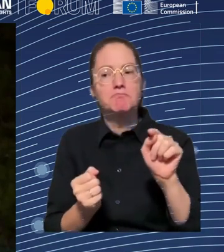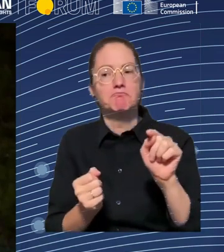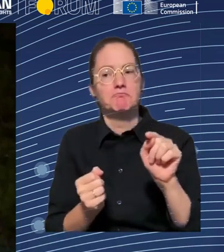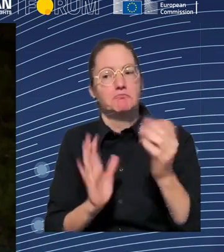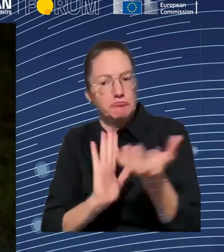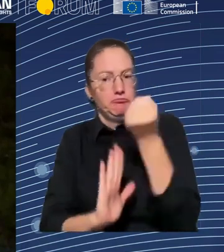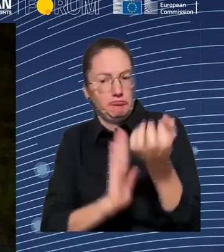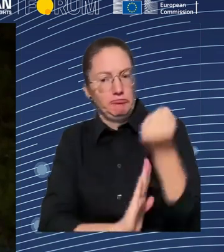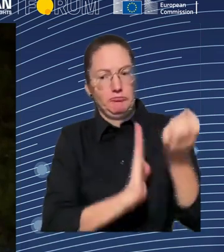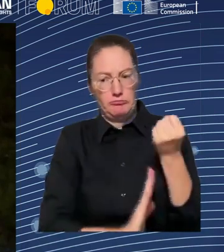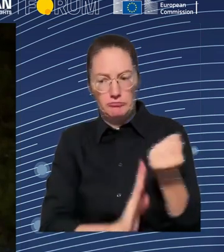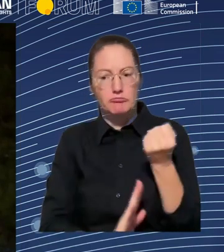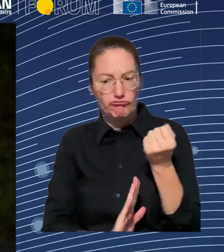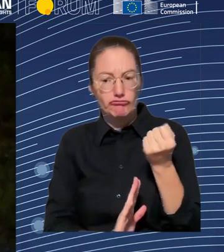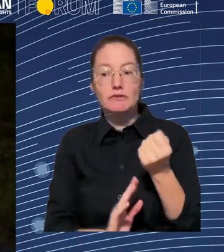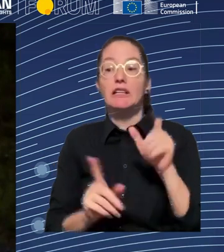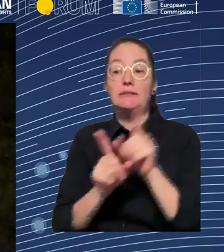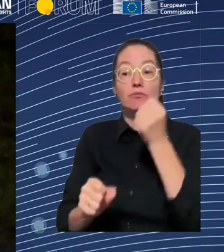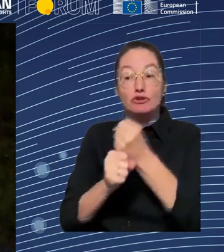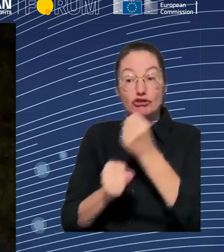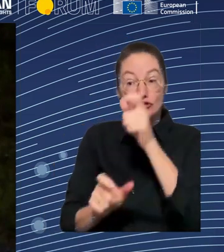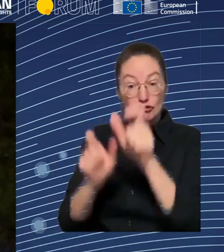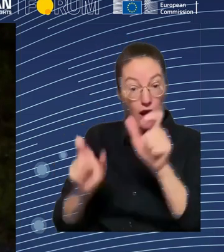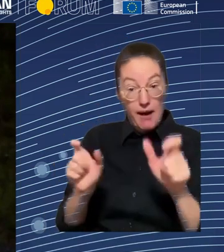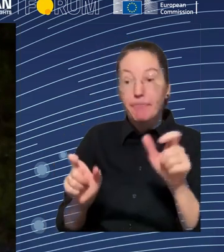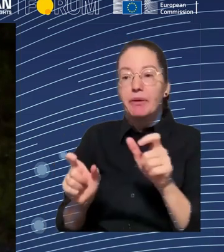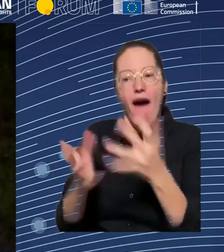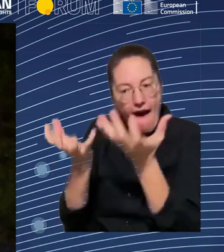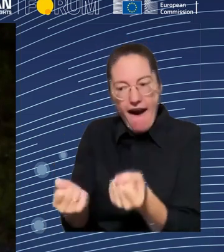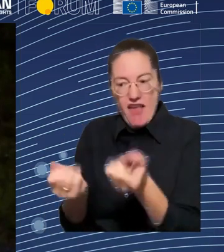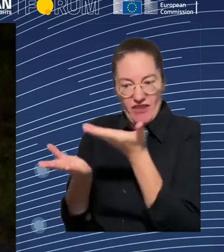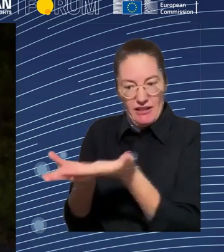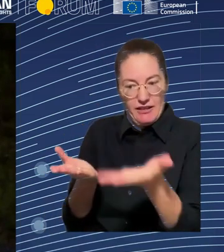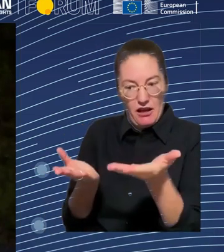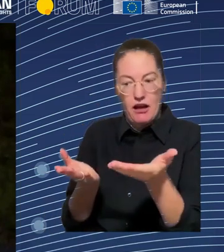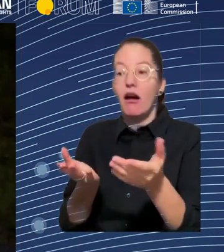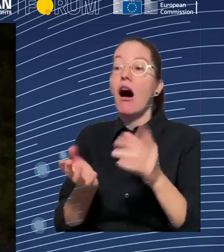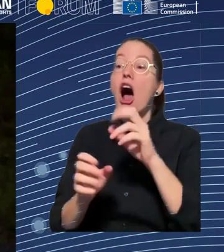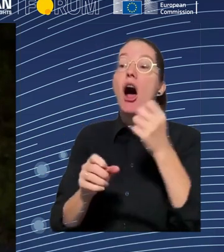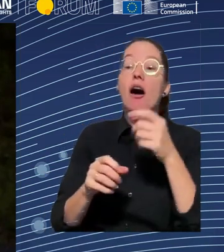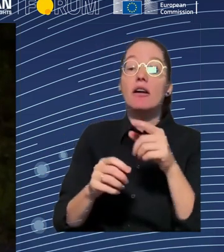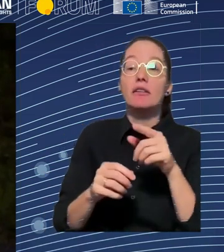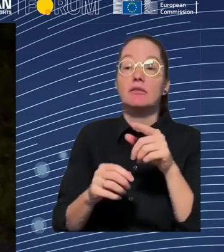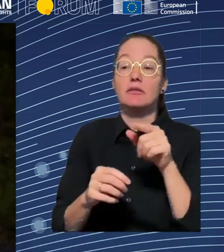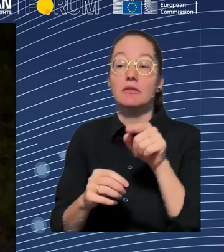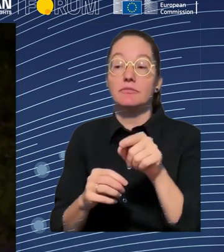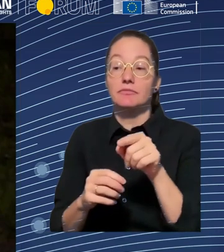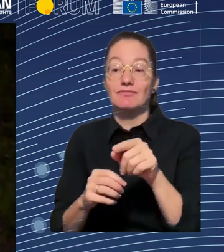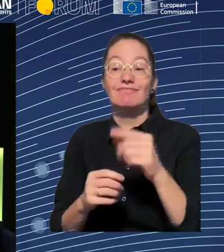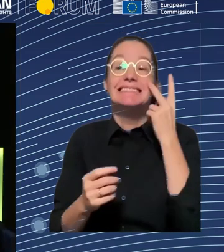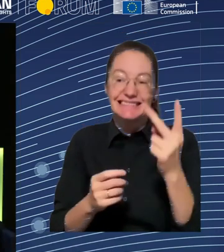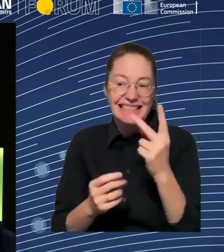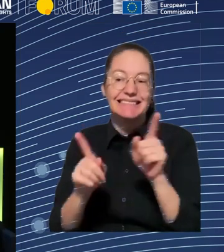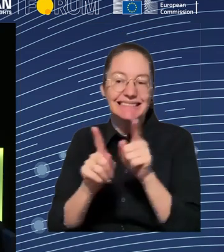this is absolutely the type of thing we should be trying to incentivize in the U.S. Obviously, here in Europe, you have works councils, which are great vehicles for this.